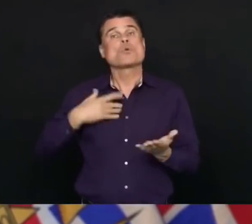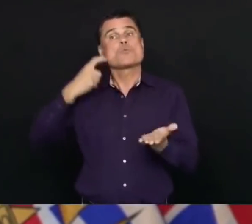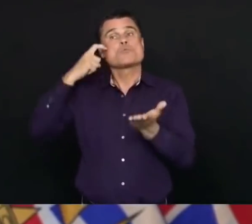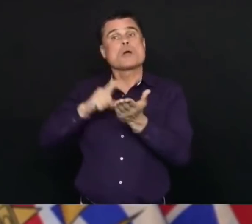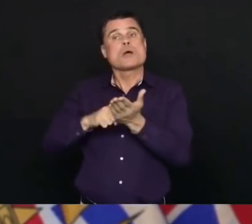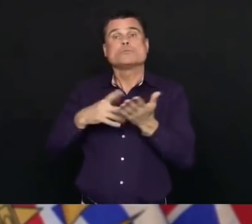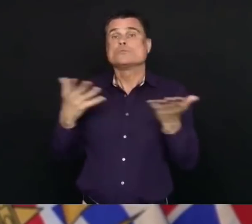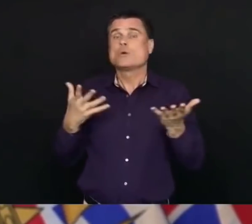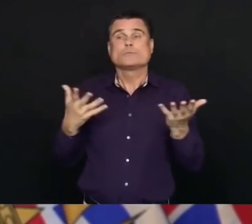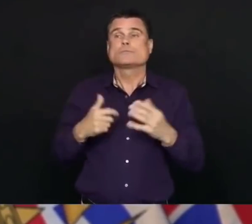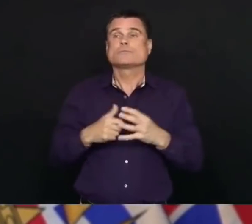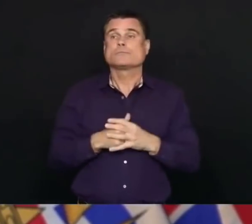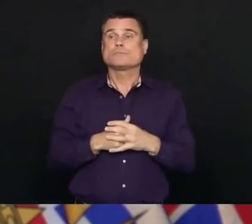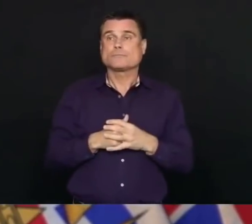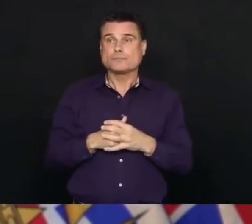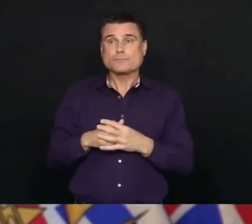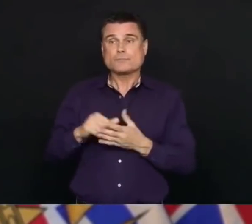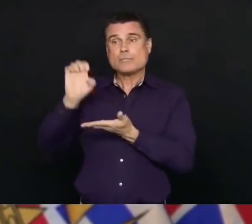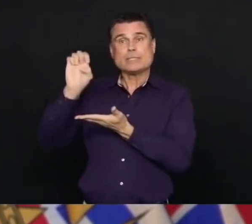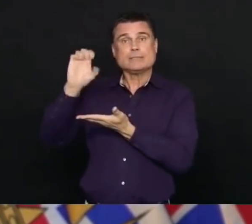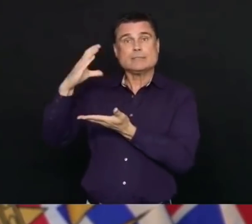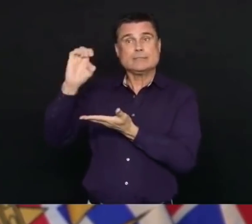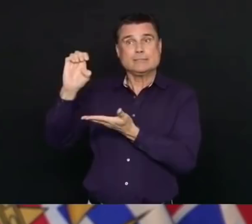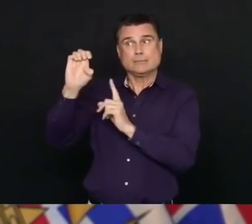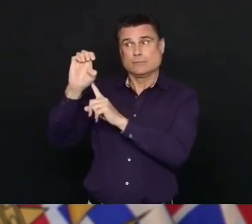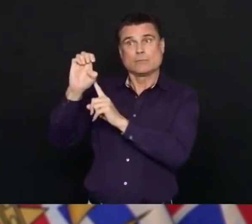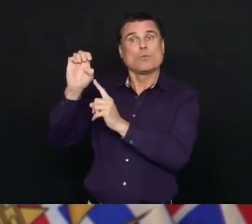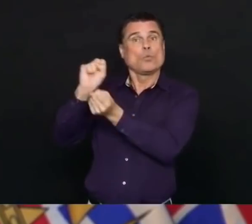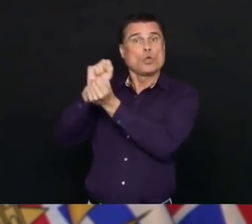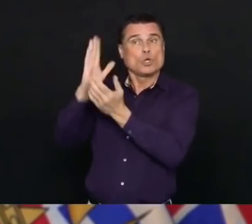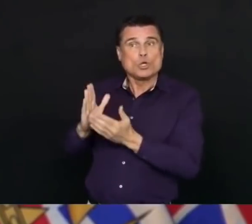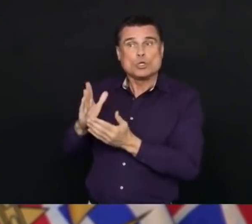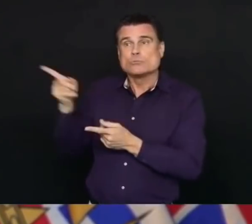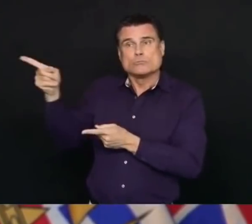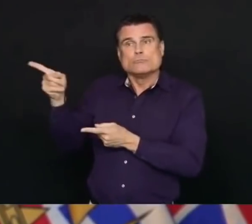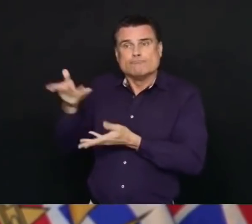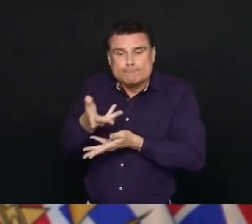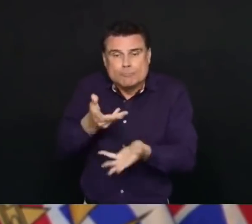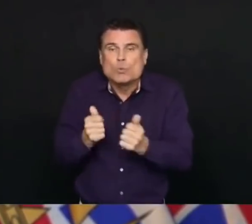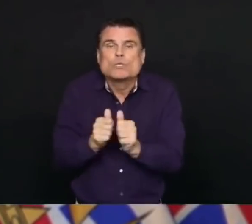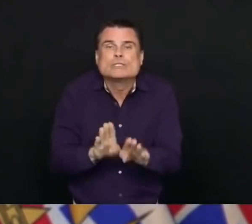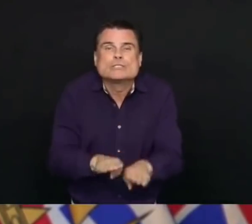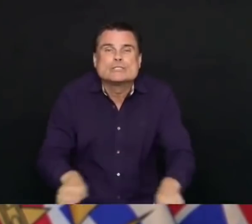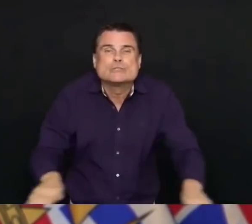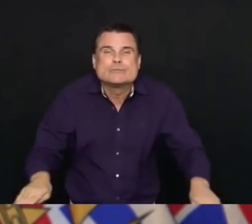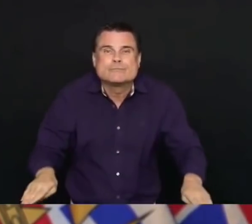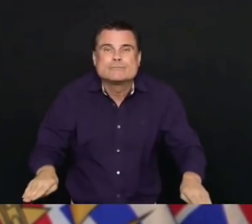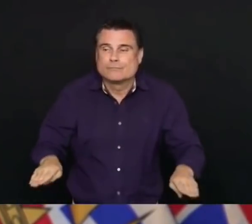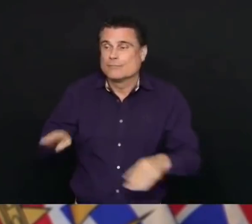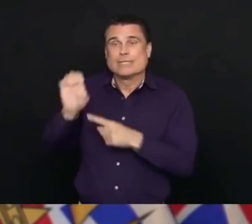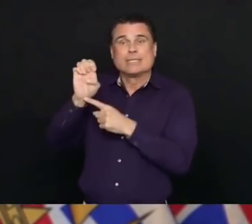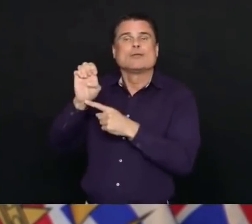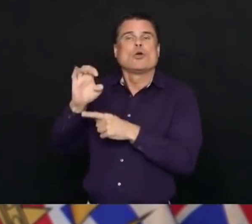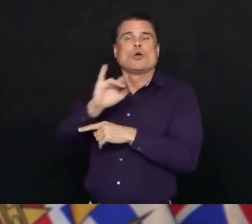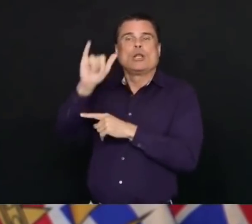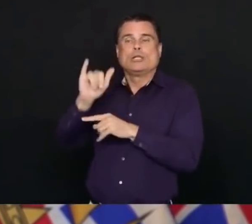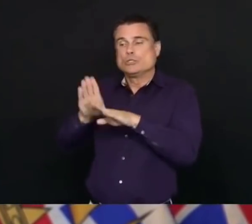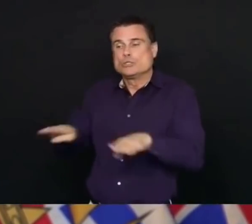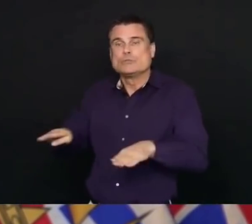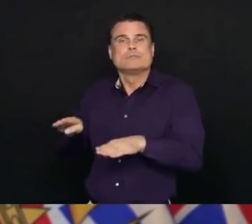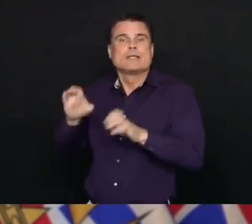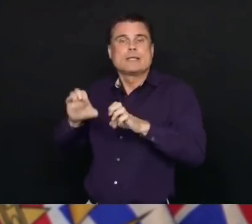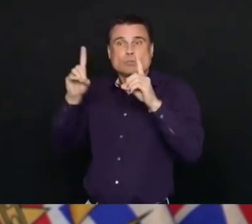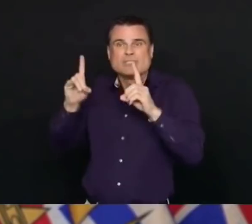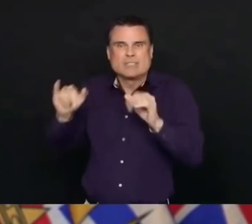assistants who have really stepped up around the province and are in classrooms and daycares to support our healthcare workers